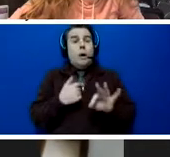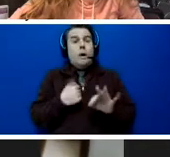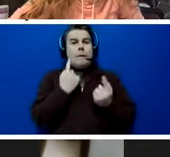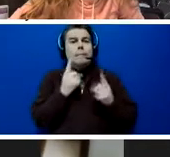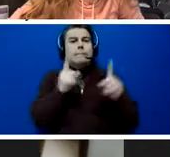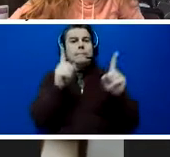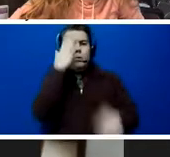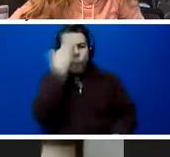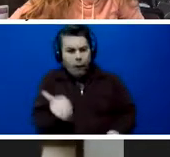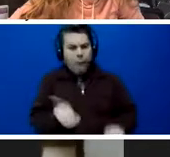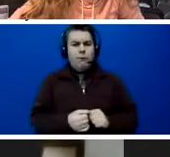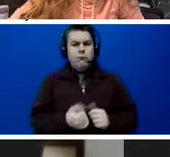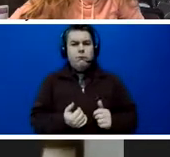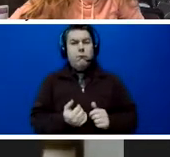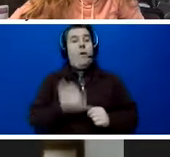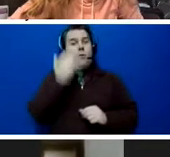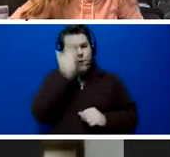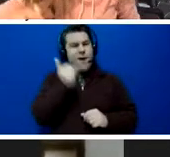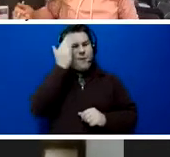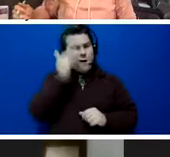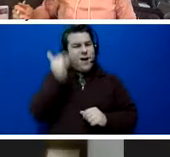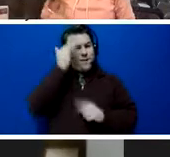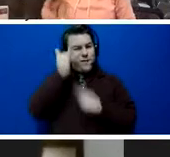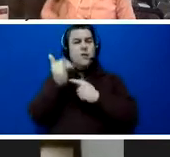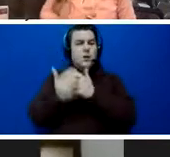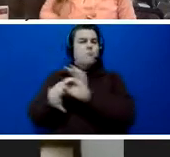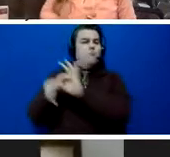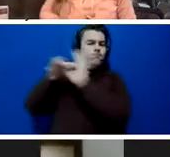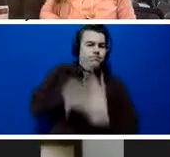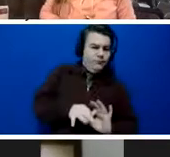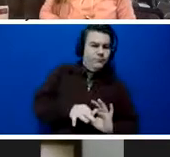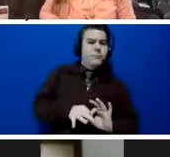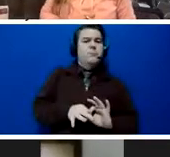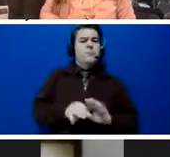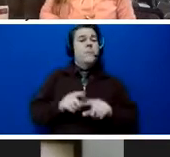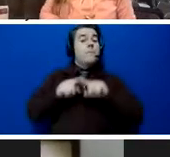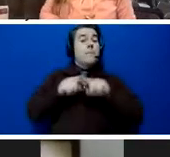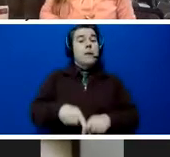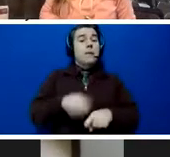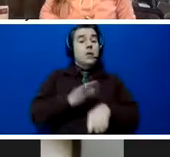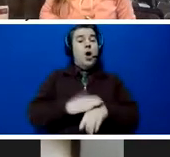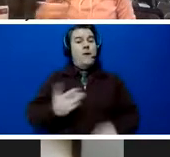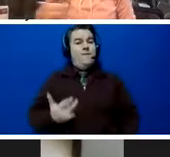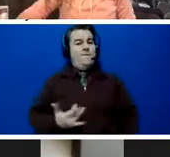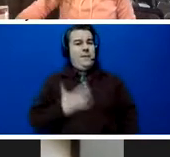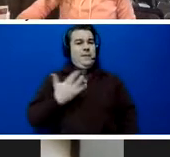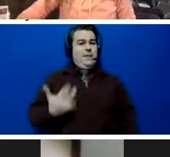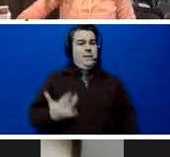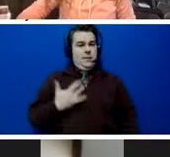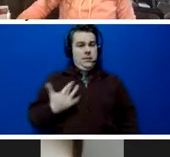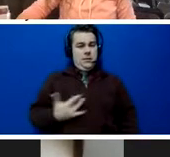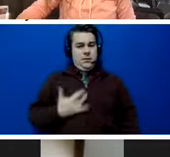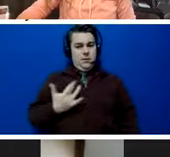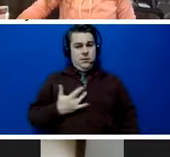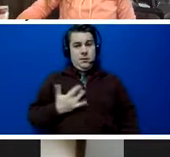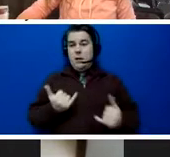of those questions have a core foundation that is based on a feeling. And what I'm asking, I'm asking you all to